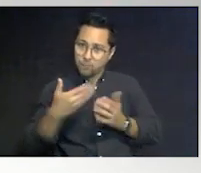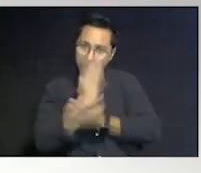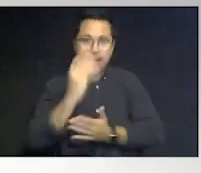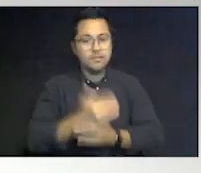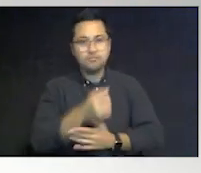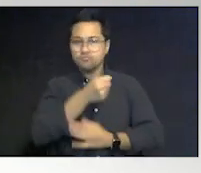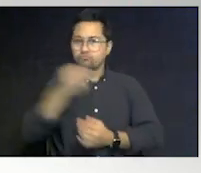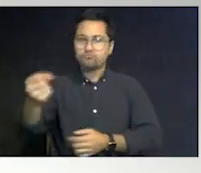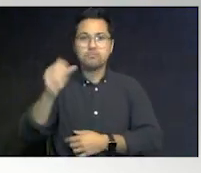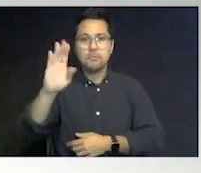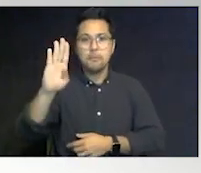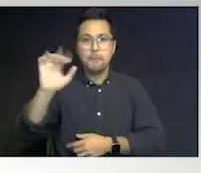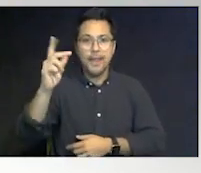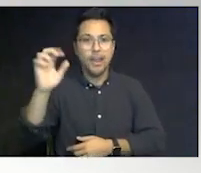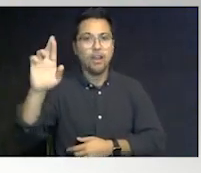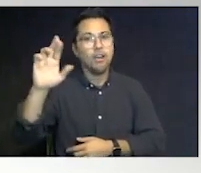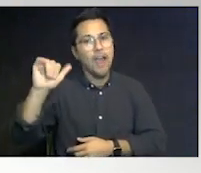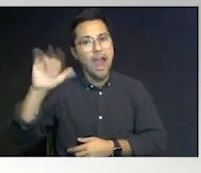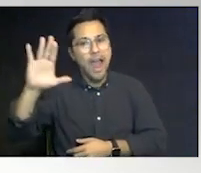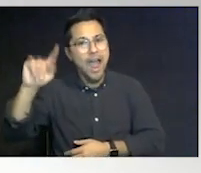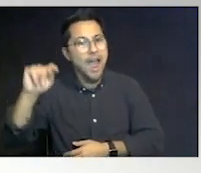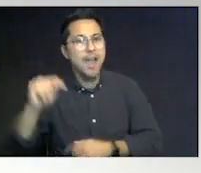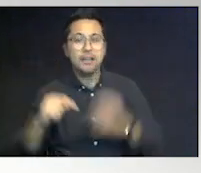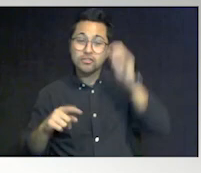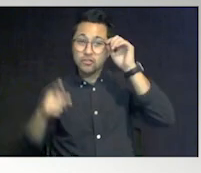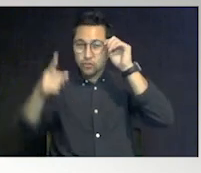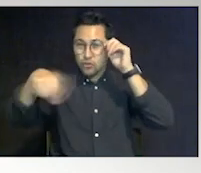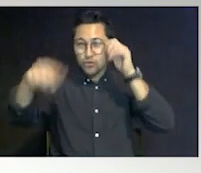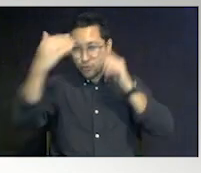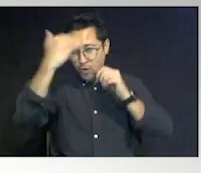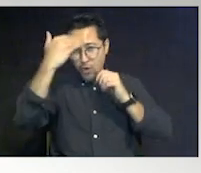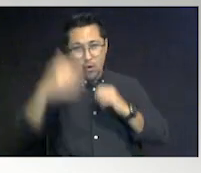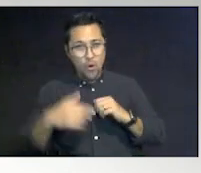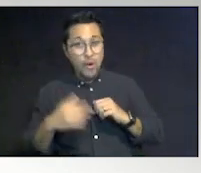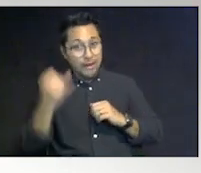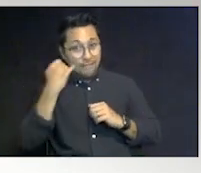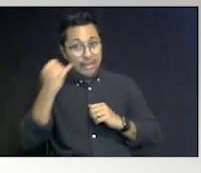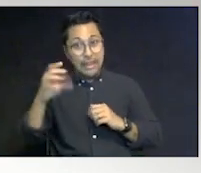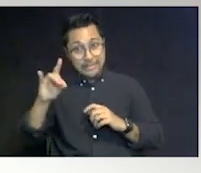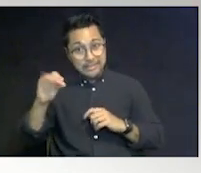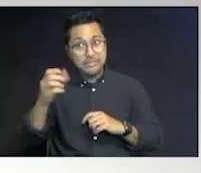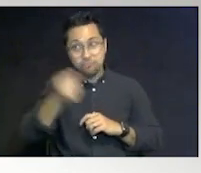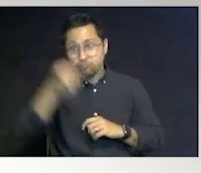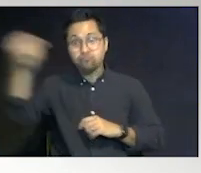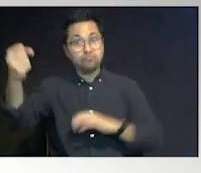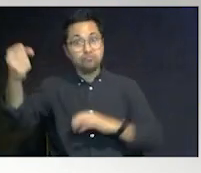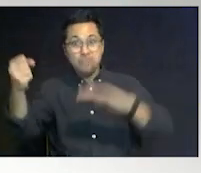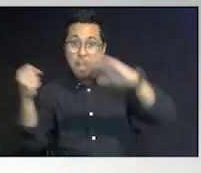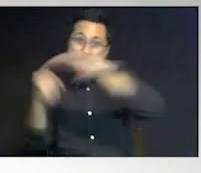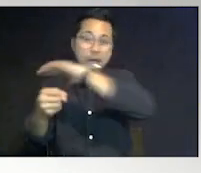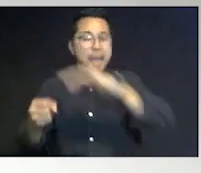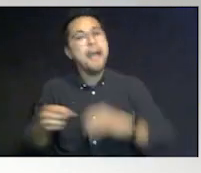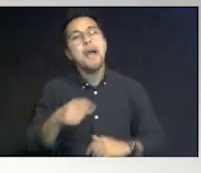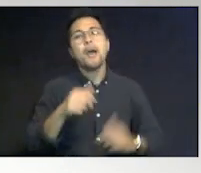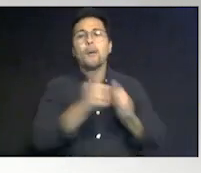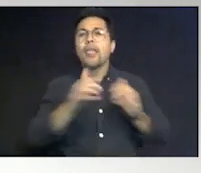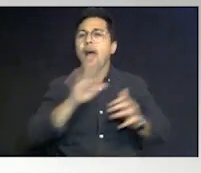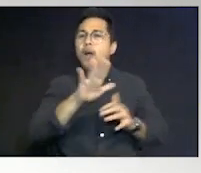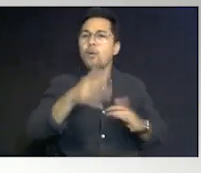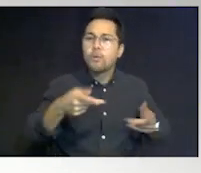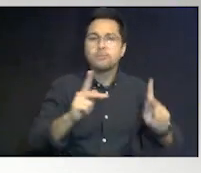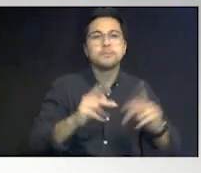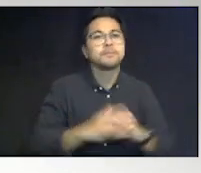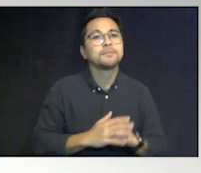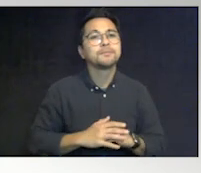if you have to then go and sue you know that they've done it without your consent. Okay? And then you guys I'm